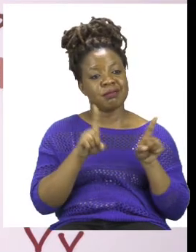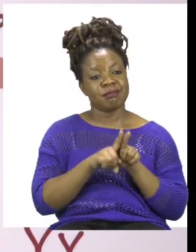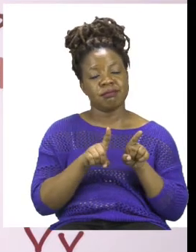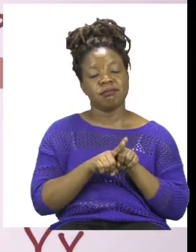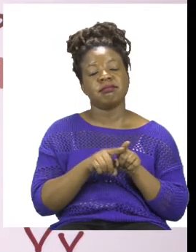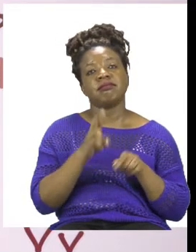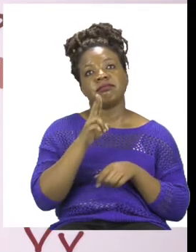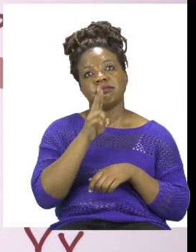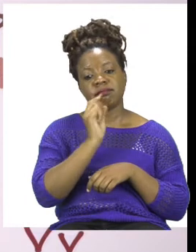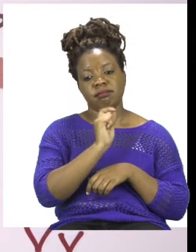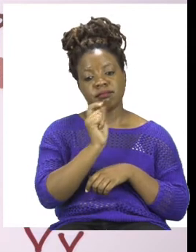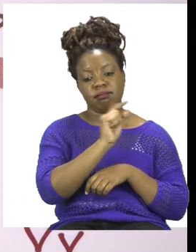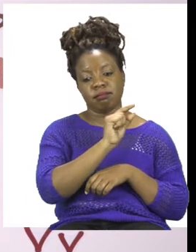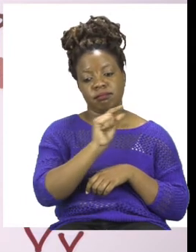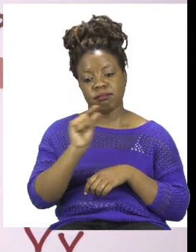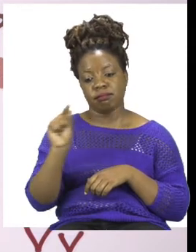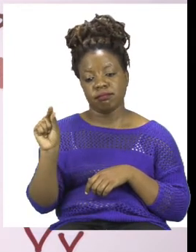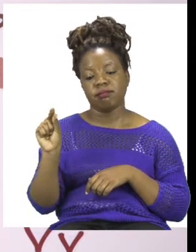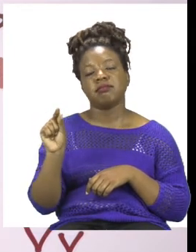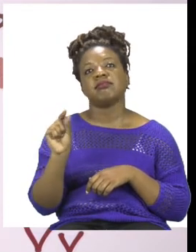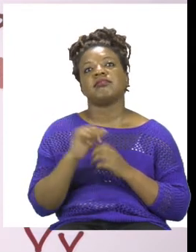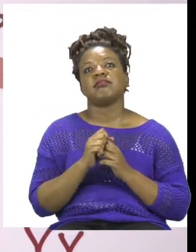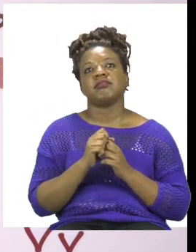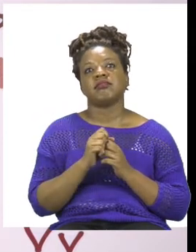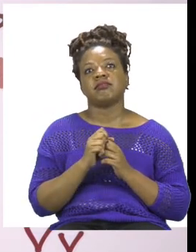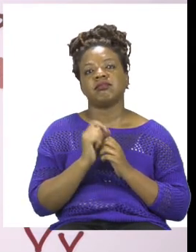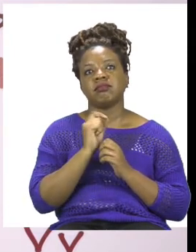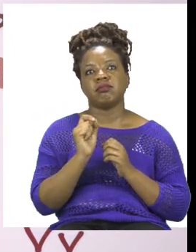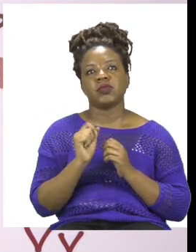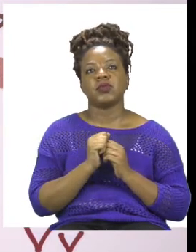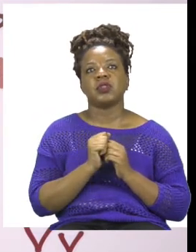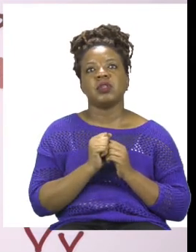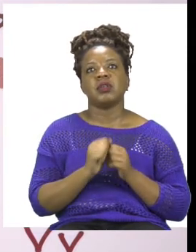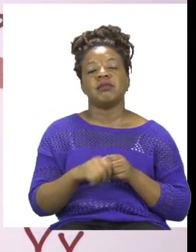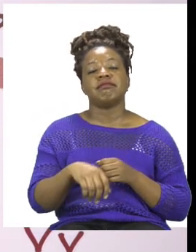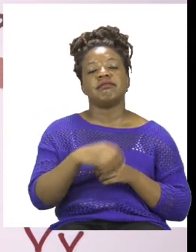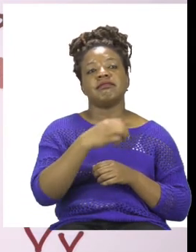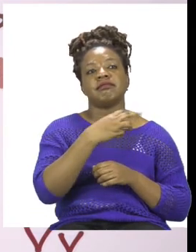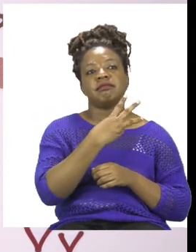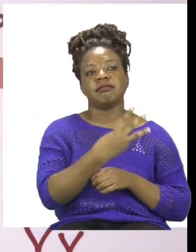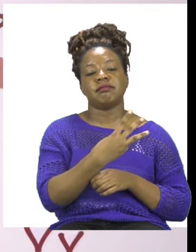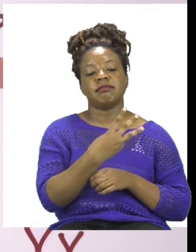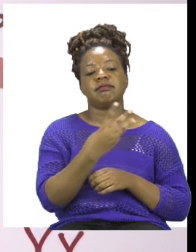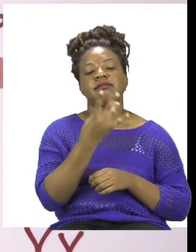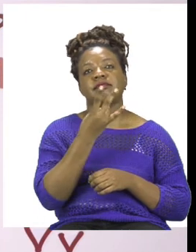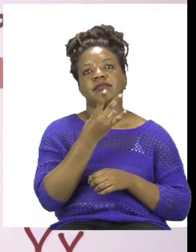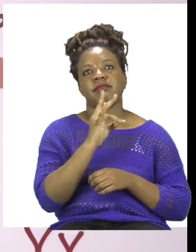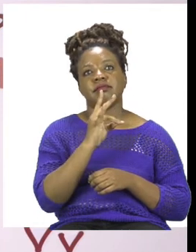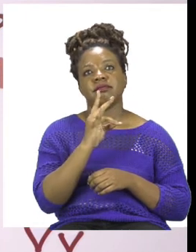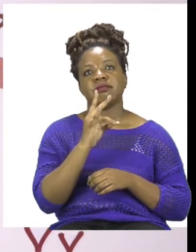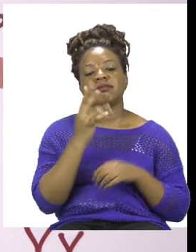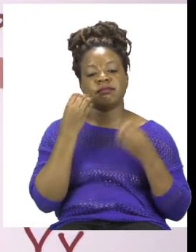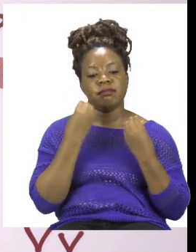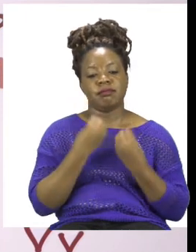children were at the party. You start with your number 37. 37. Then you write children.